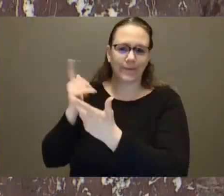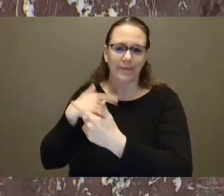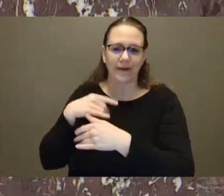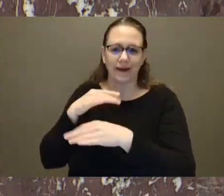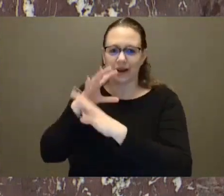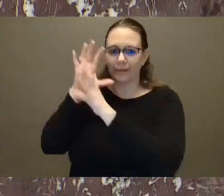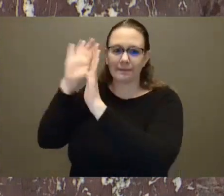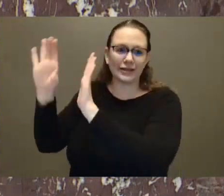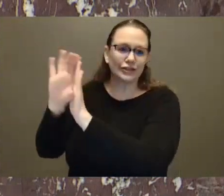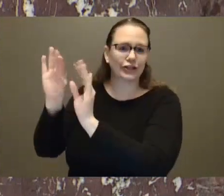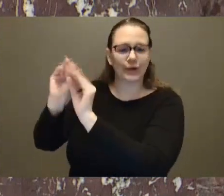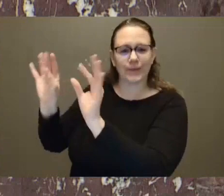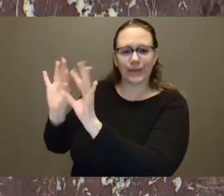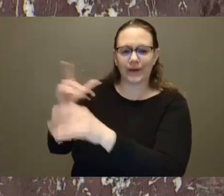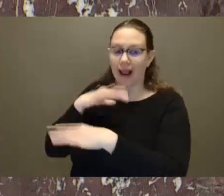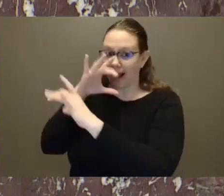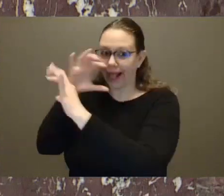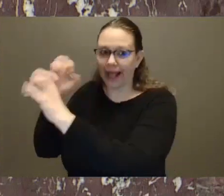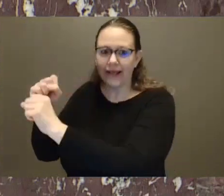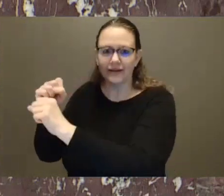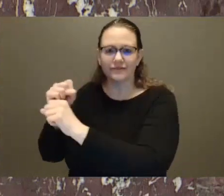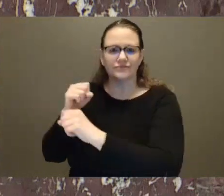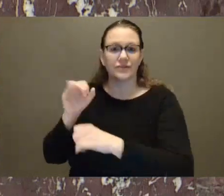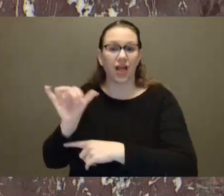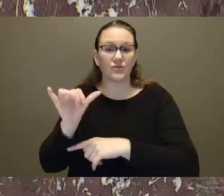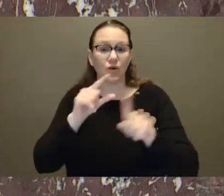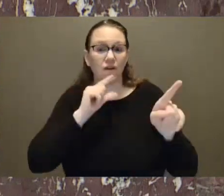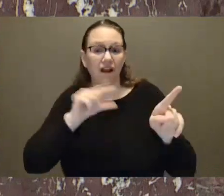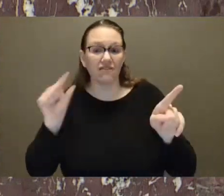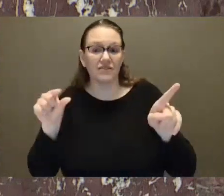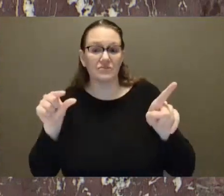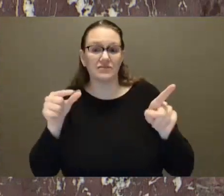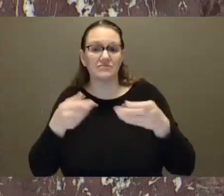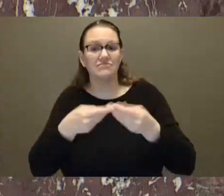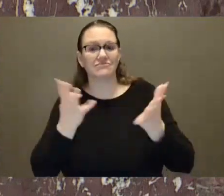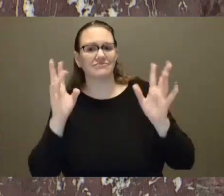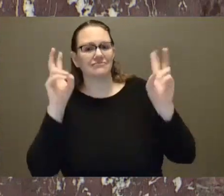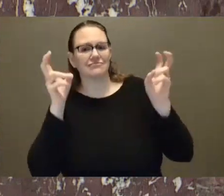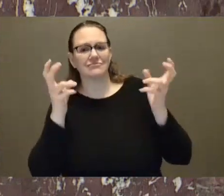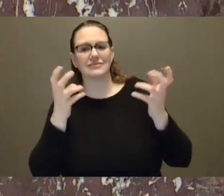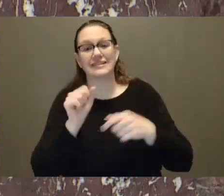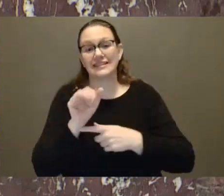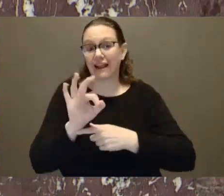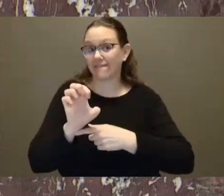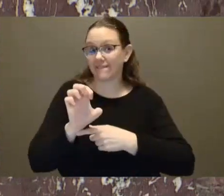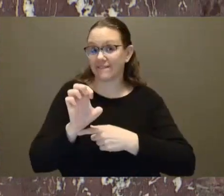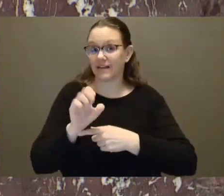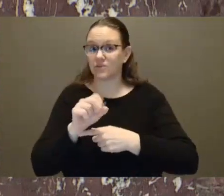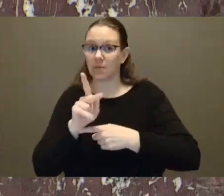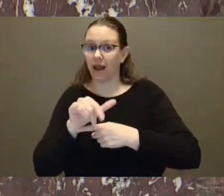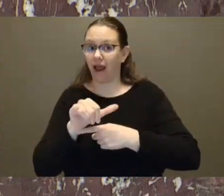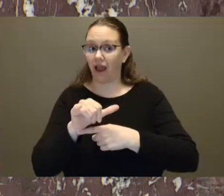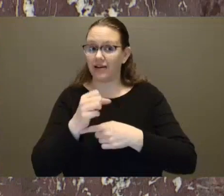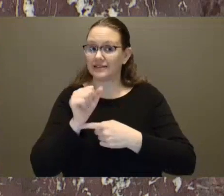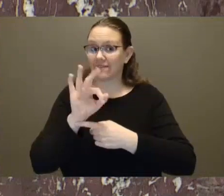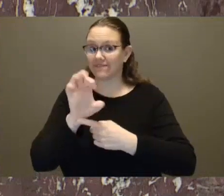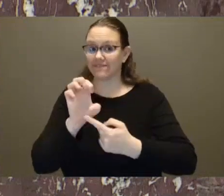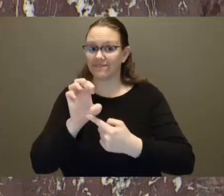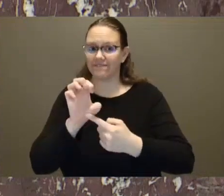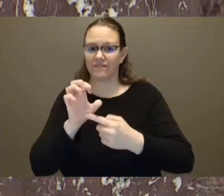commercialization of cocaine has arrived, bolstered by the NDP government messaging about de-stigmatizing drugs and